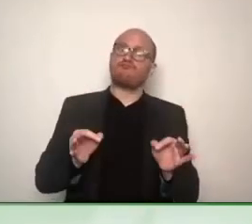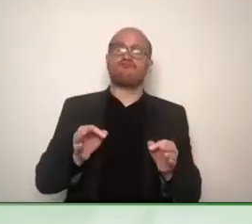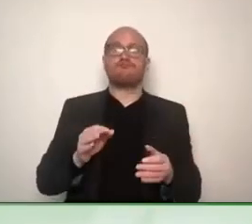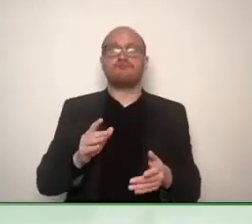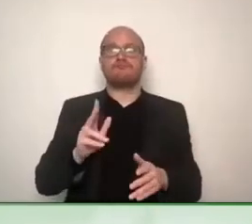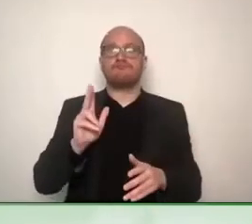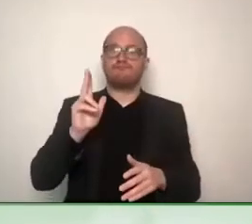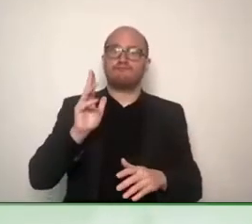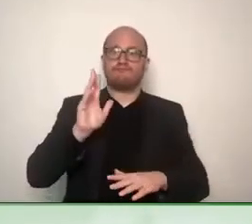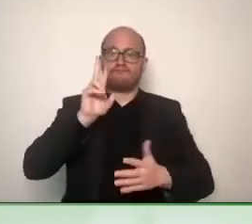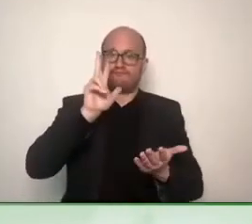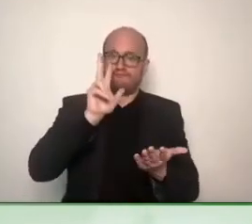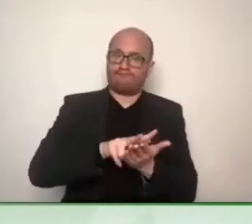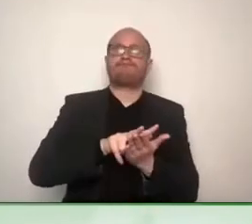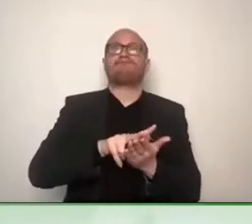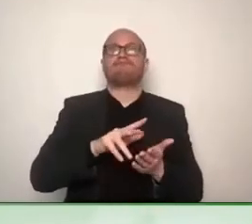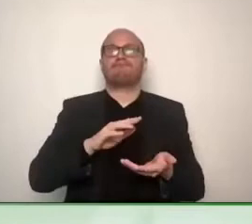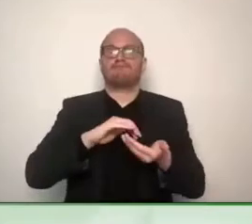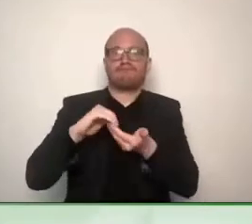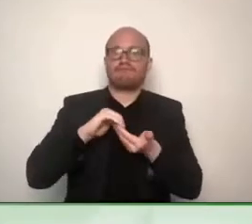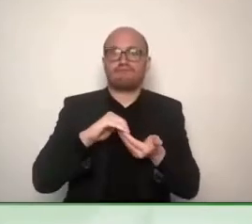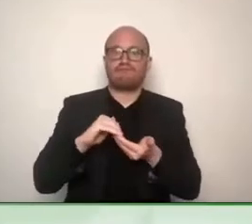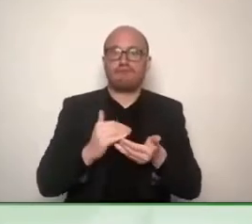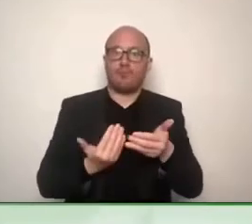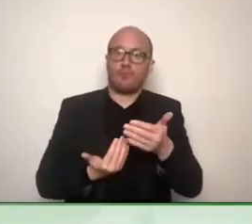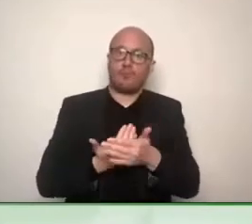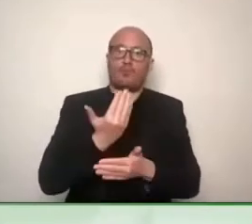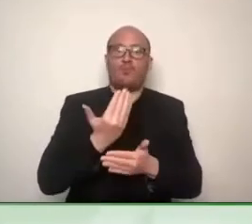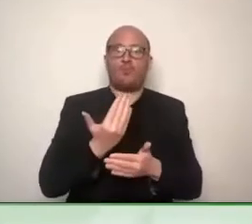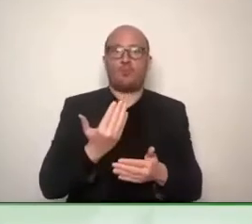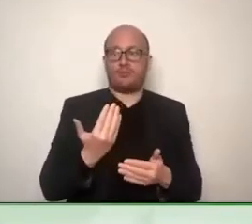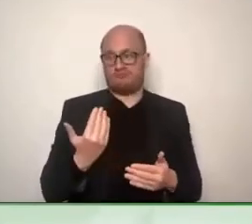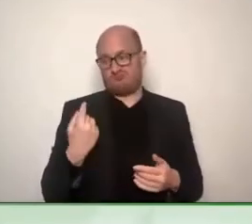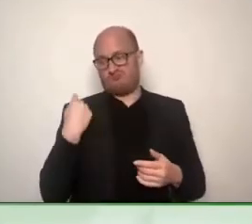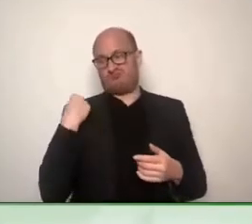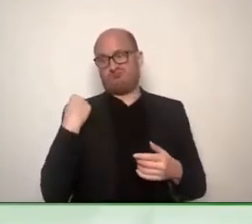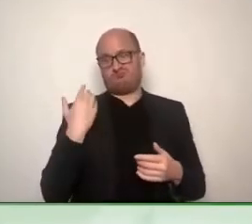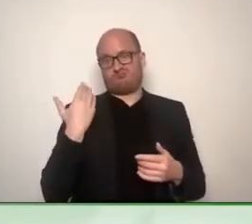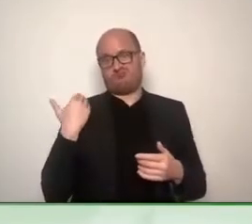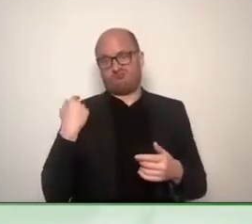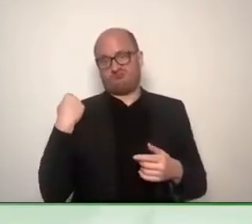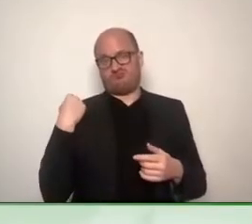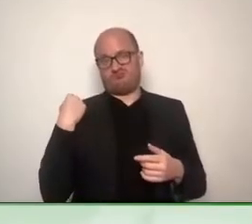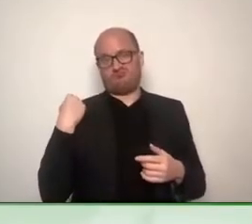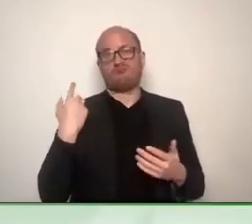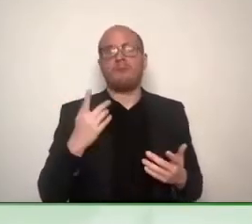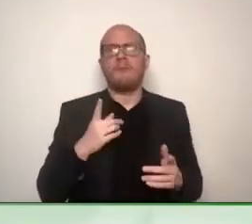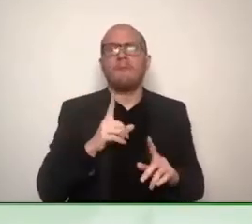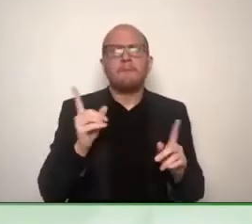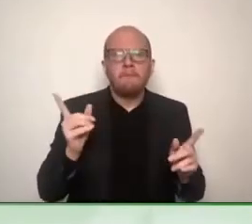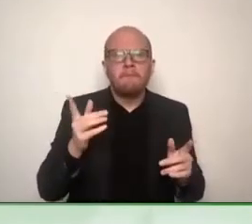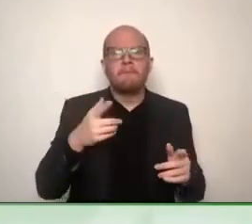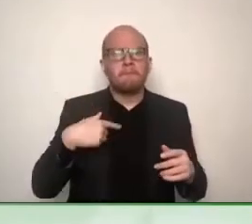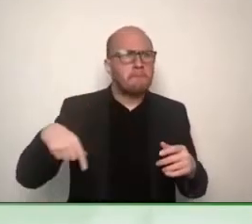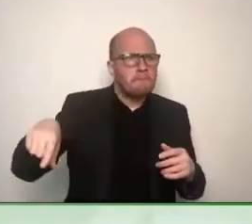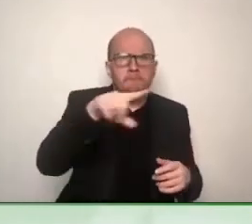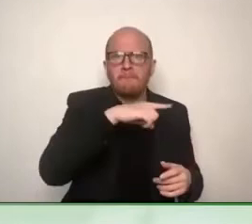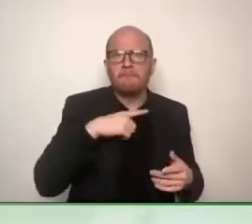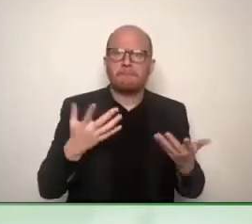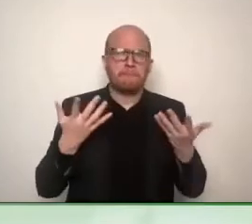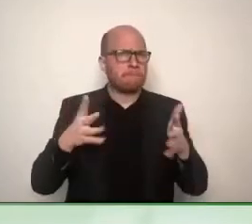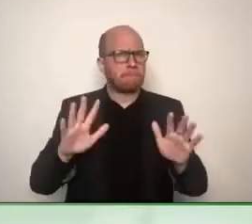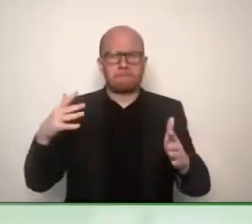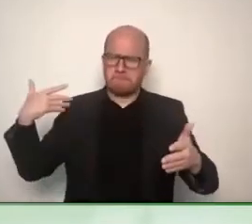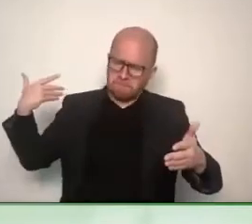course a longer existing collaboration between the member organization, between some of the member organizations. So we informed each other about